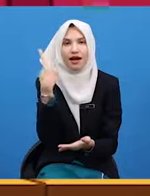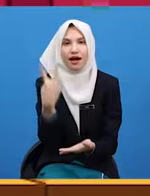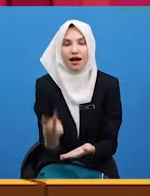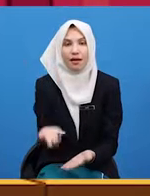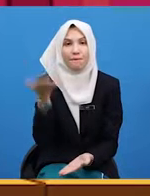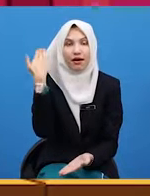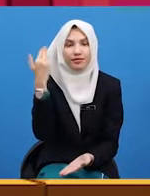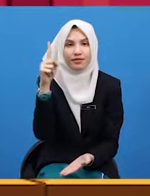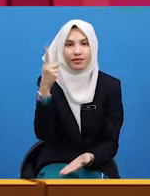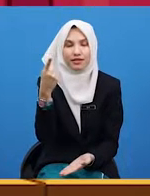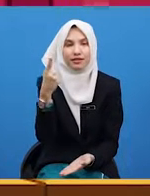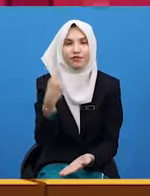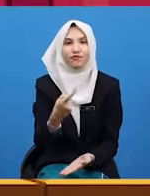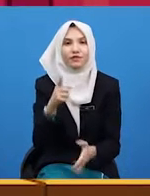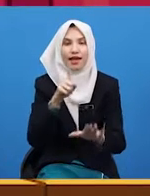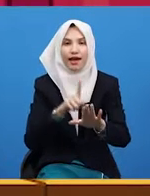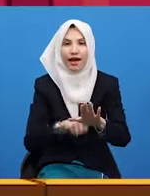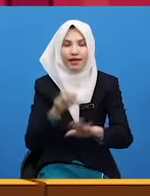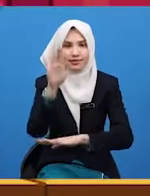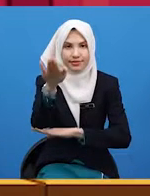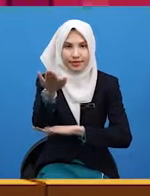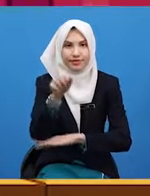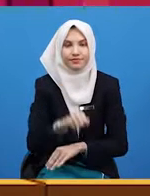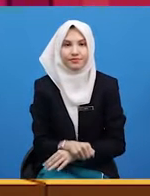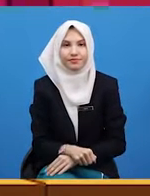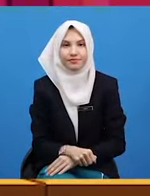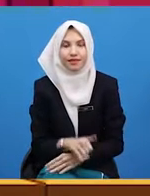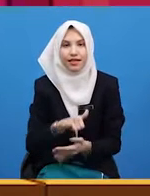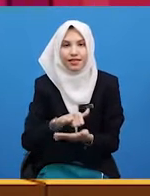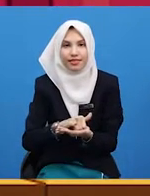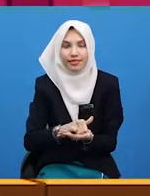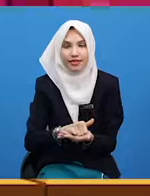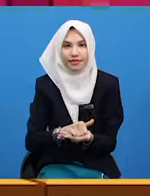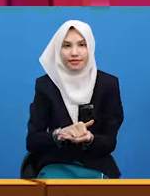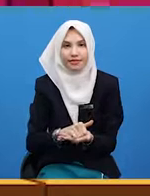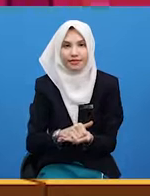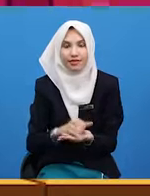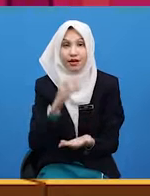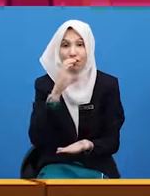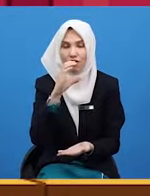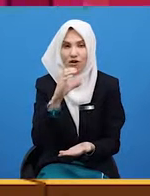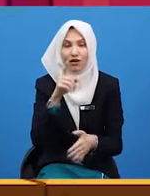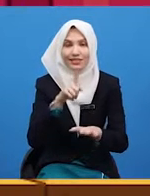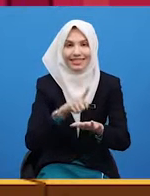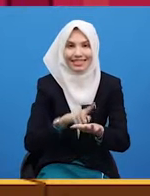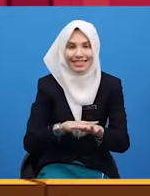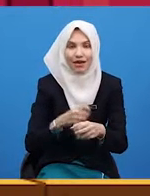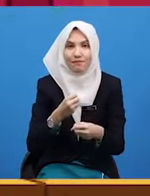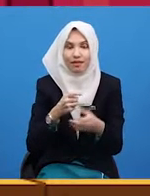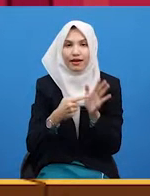11 at night. These are called time expressions.